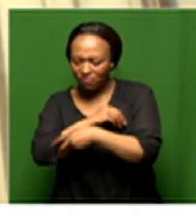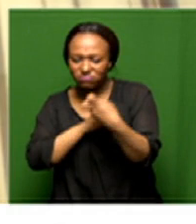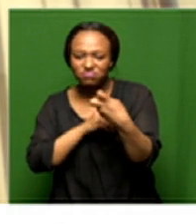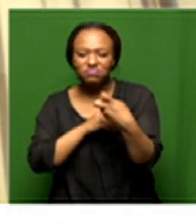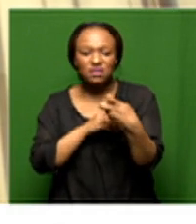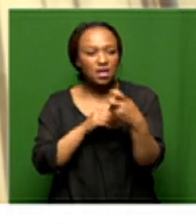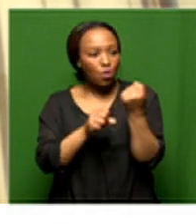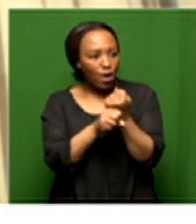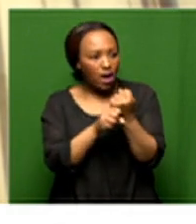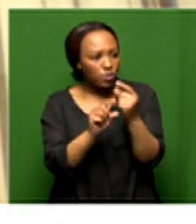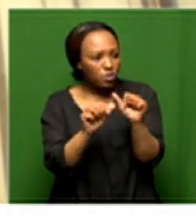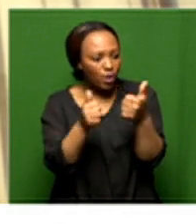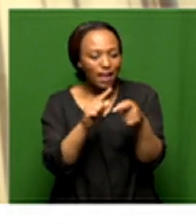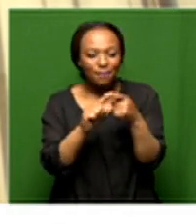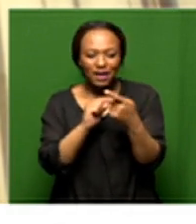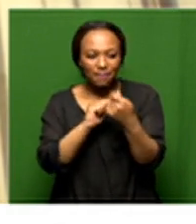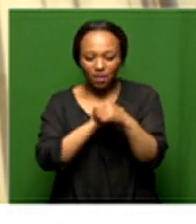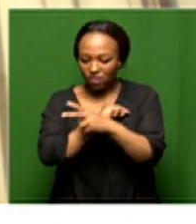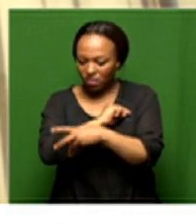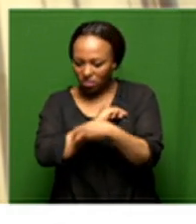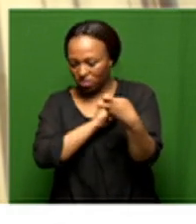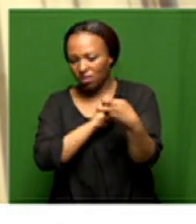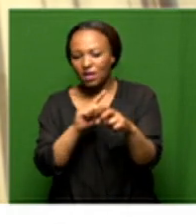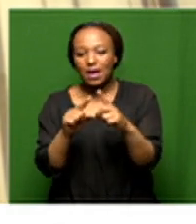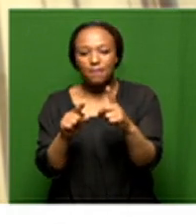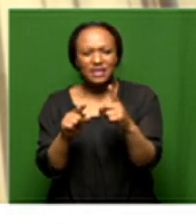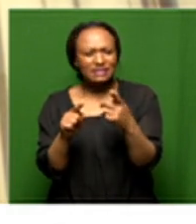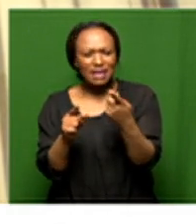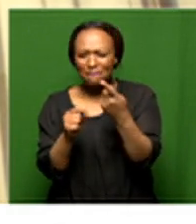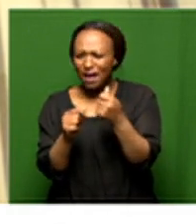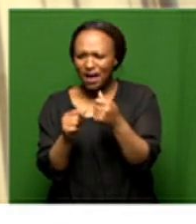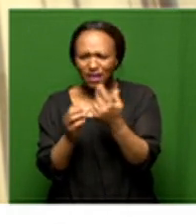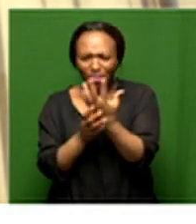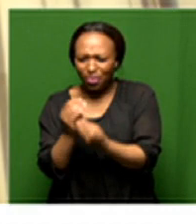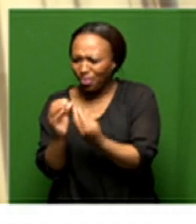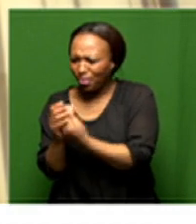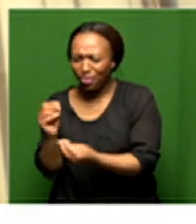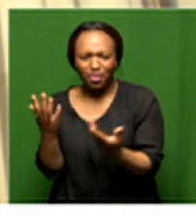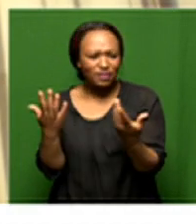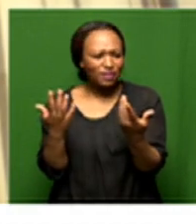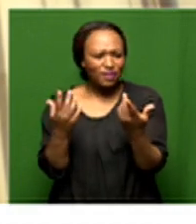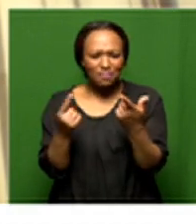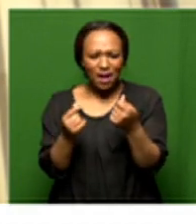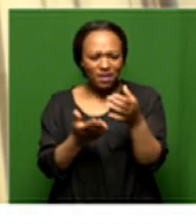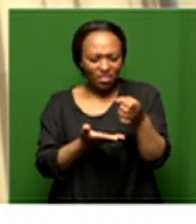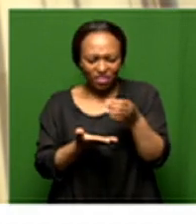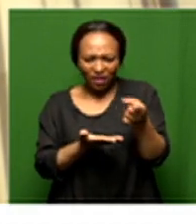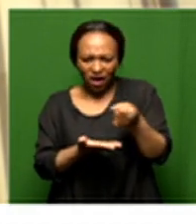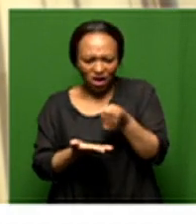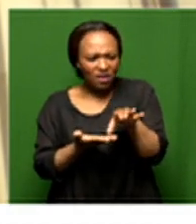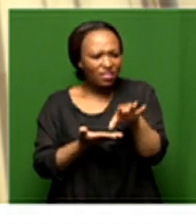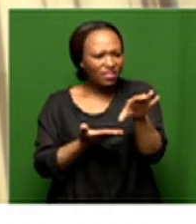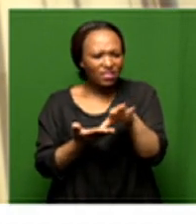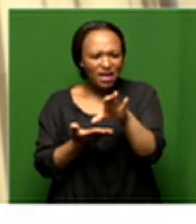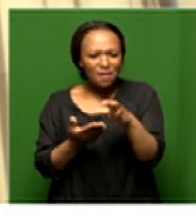that we are doing and so essentially you are not getting the necessary returns the money is misdirected is misallocated or is misband